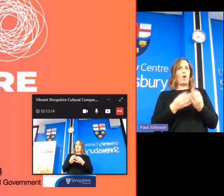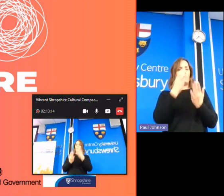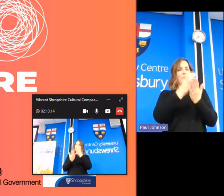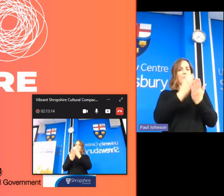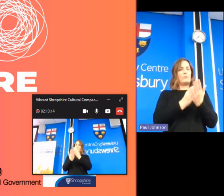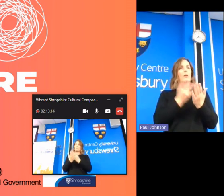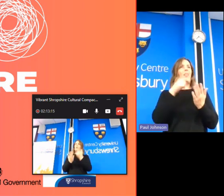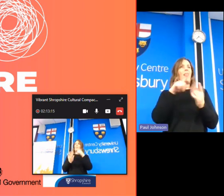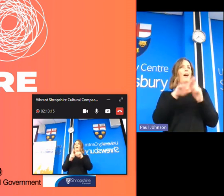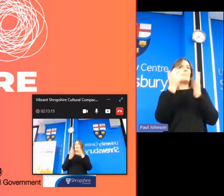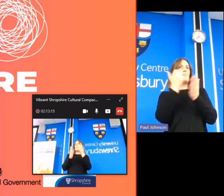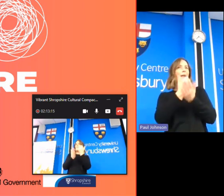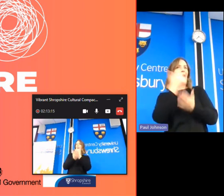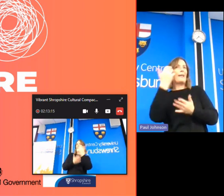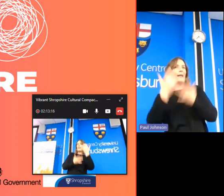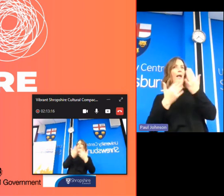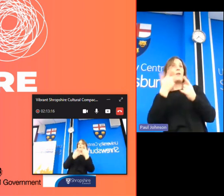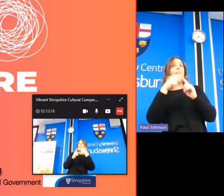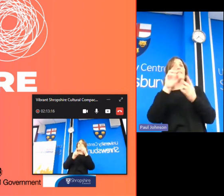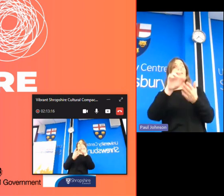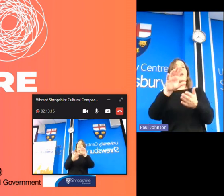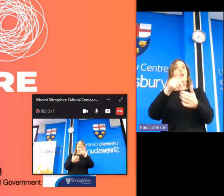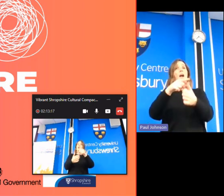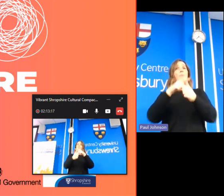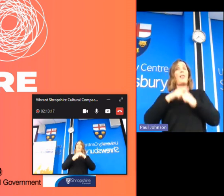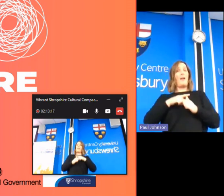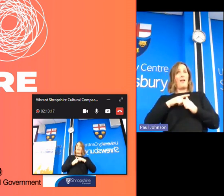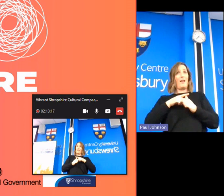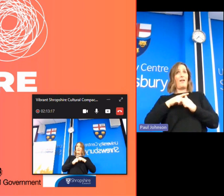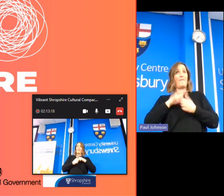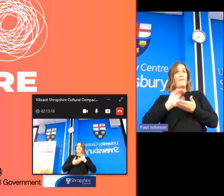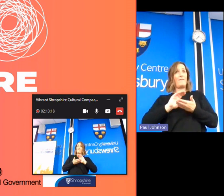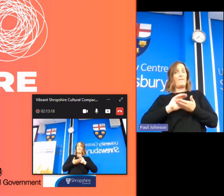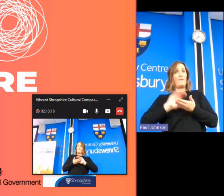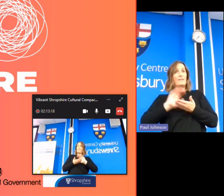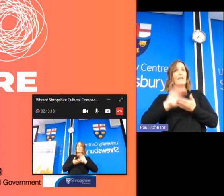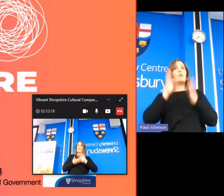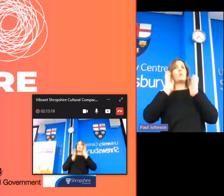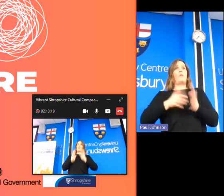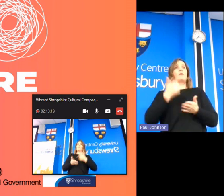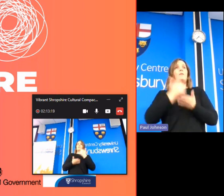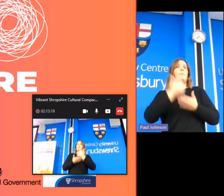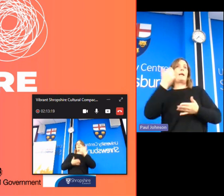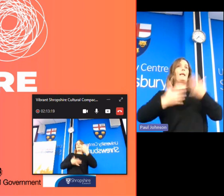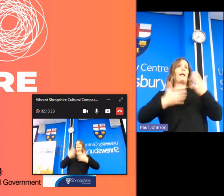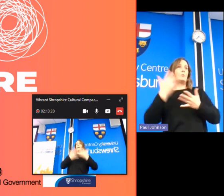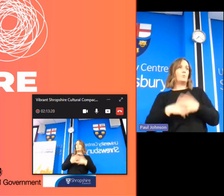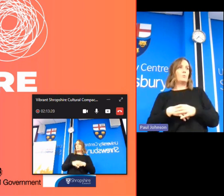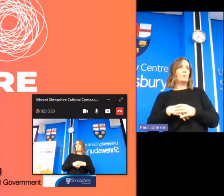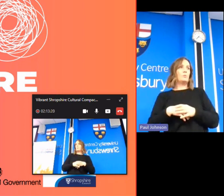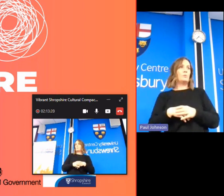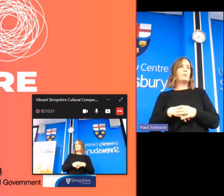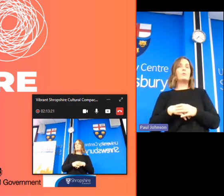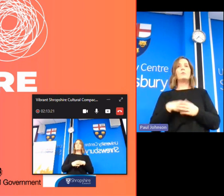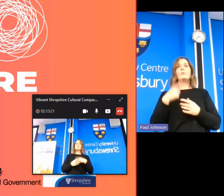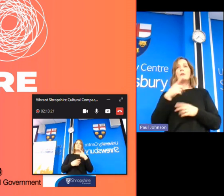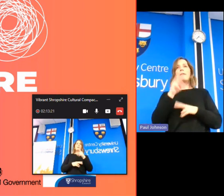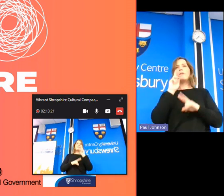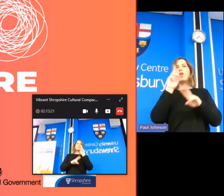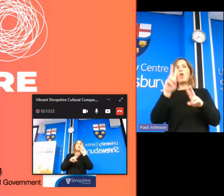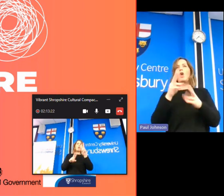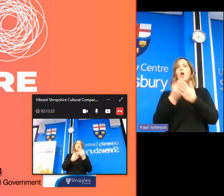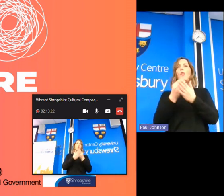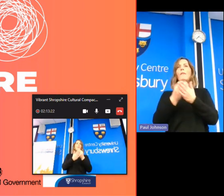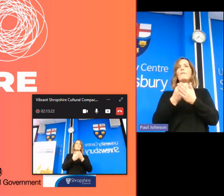bank account and you can apply for funding and you'd have to have a bank account yeah if you have a look at the funding